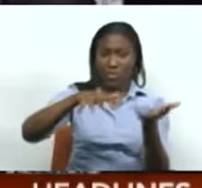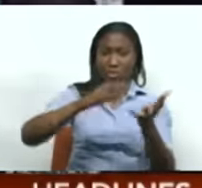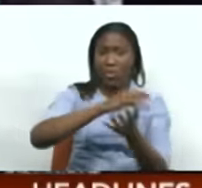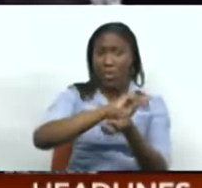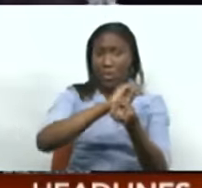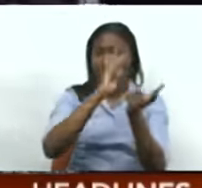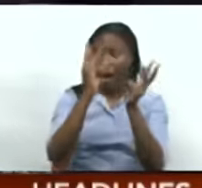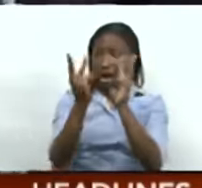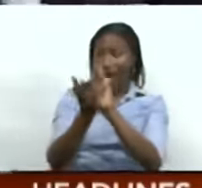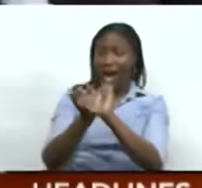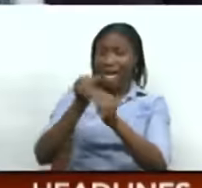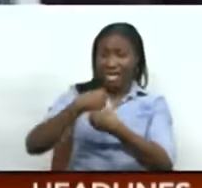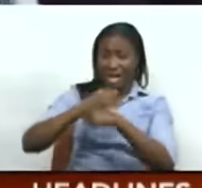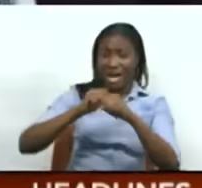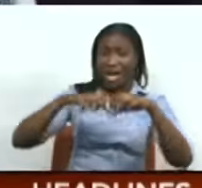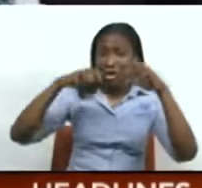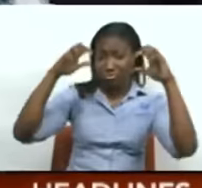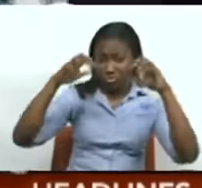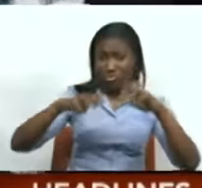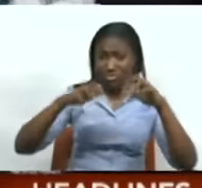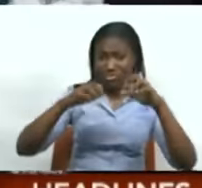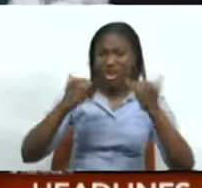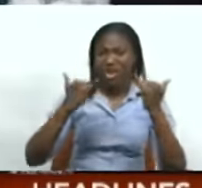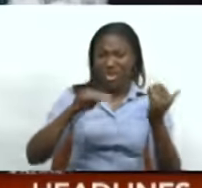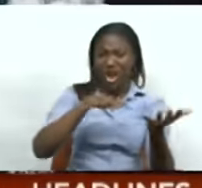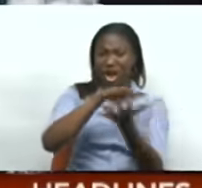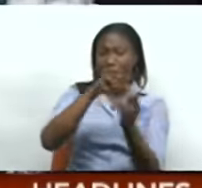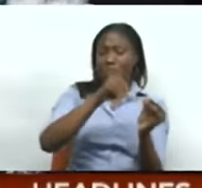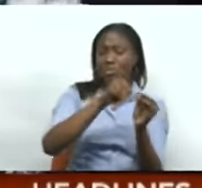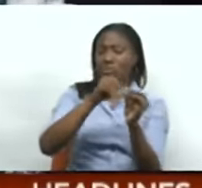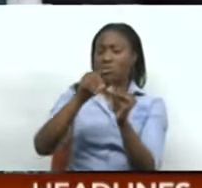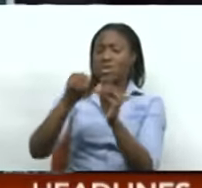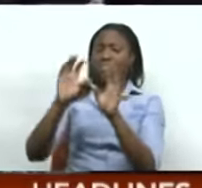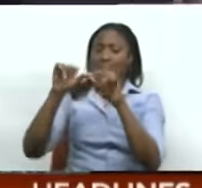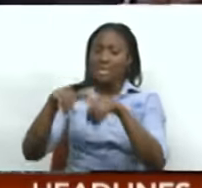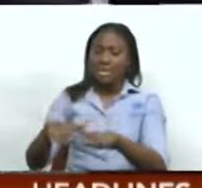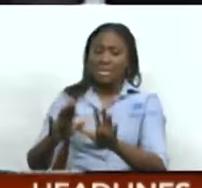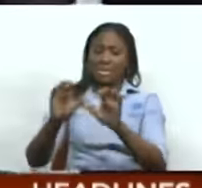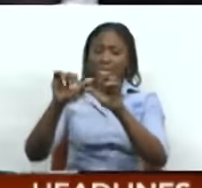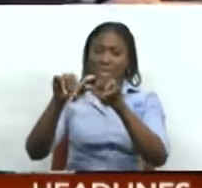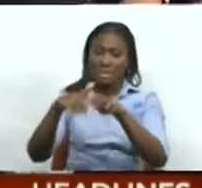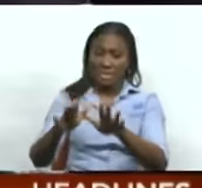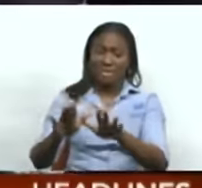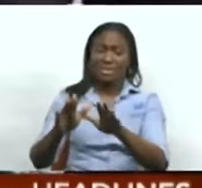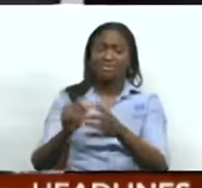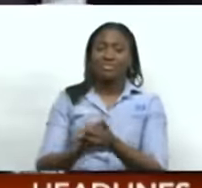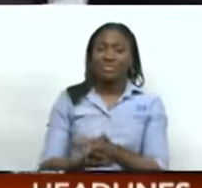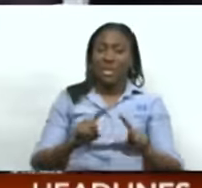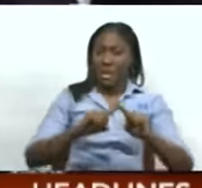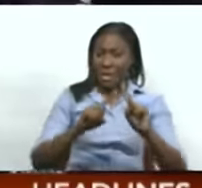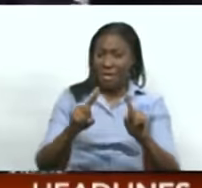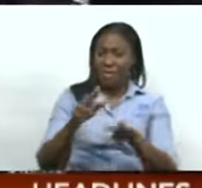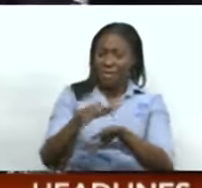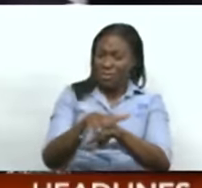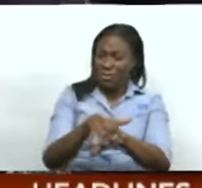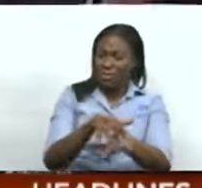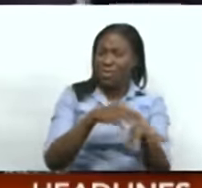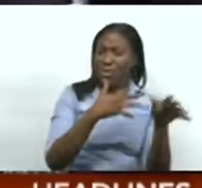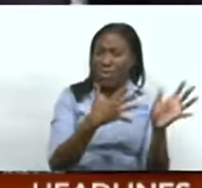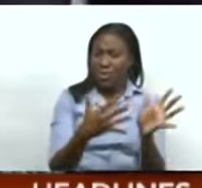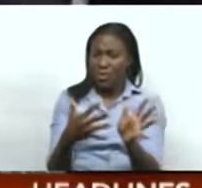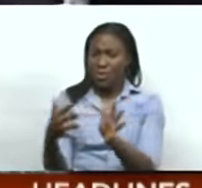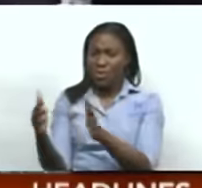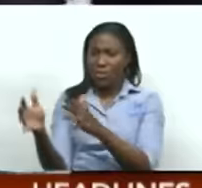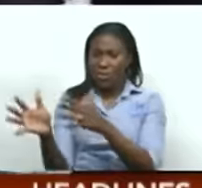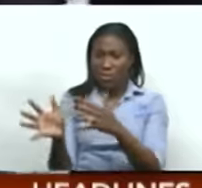brings some unsettled weather. It's now in the Caribbean Sea. We have this area of confluence, which is winds slowing down and piling up, like traffic in a traffic jam,